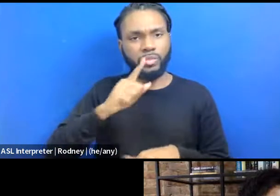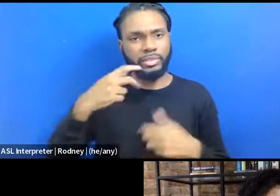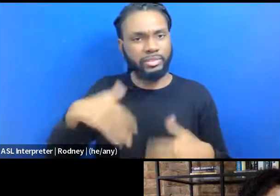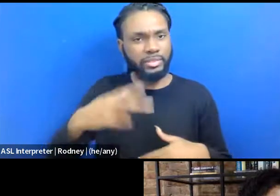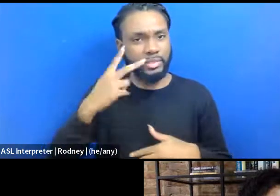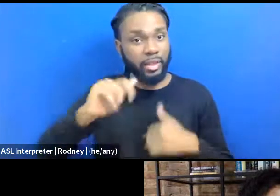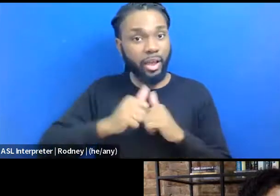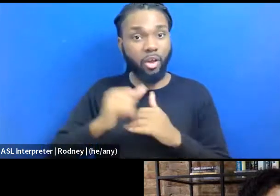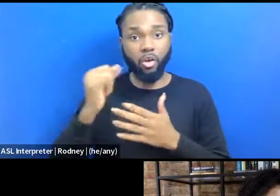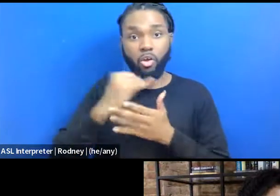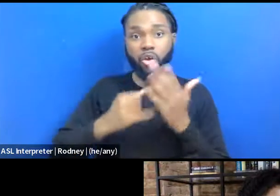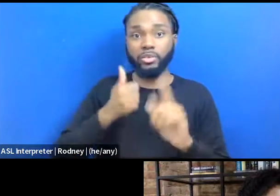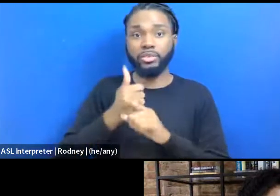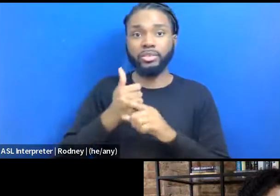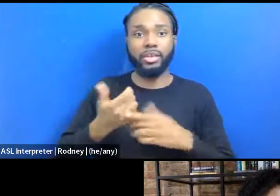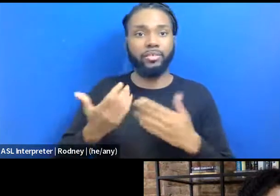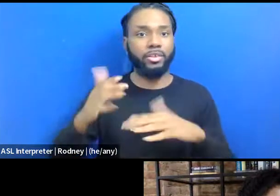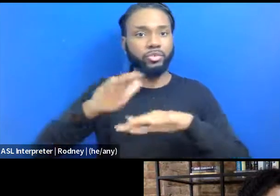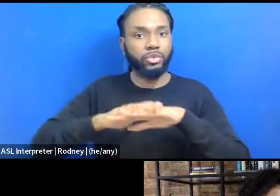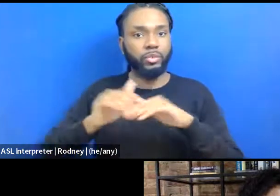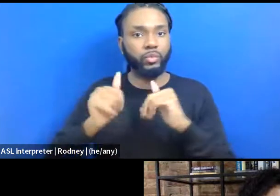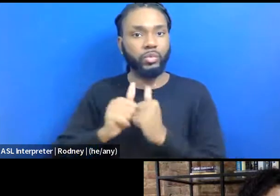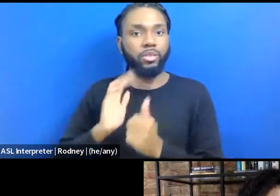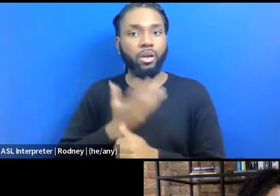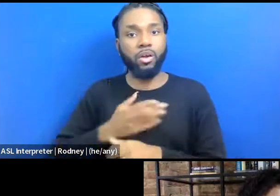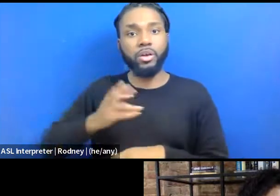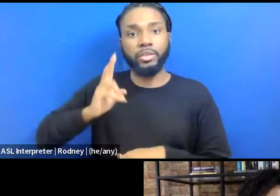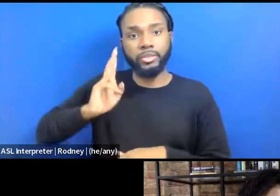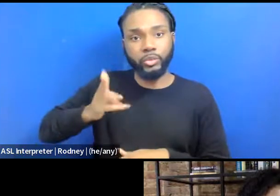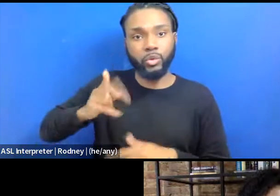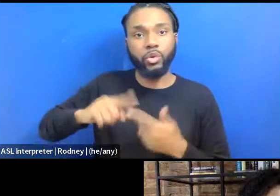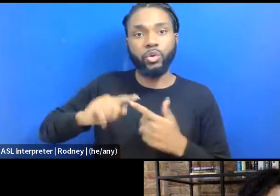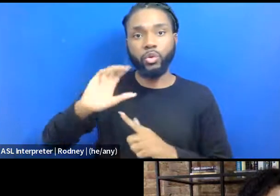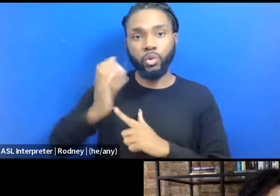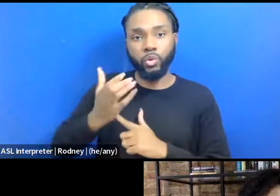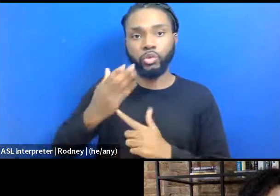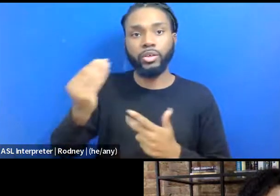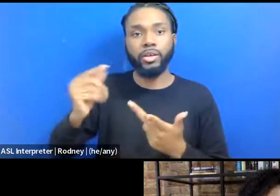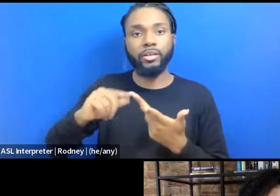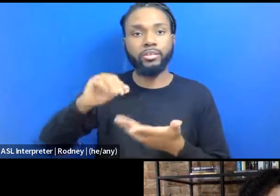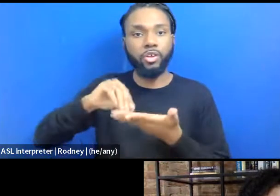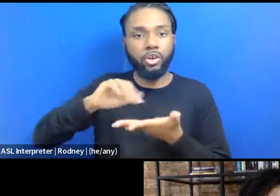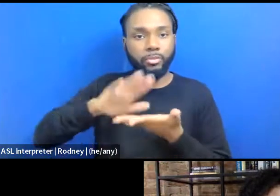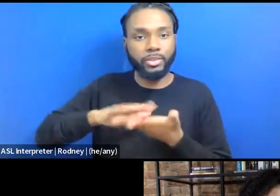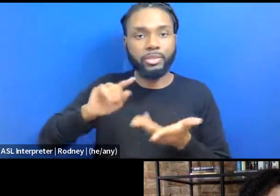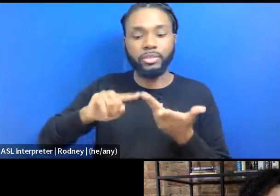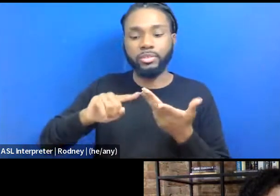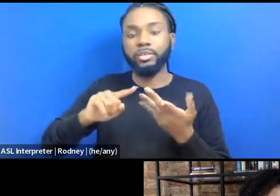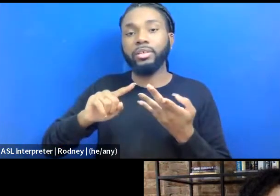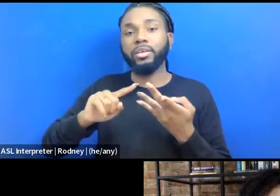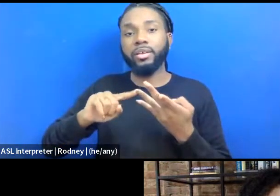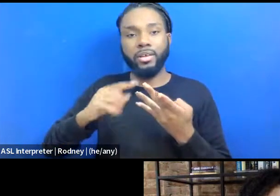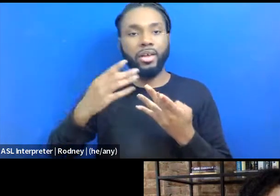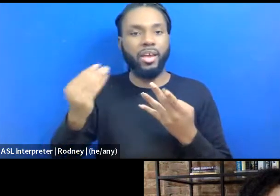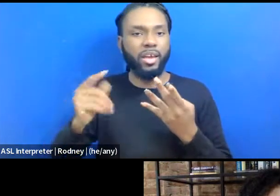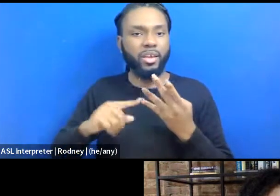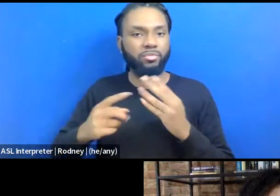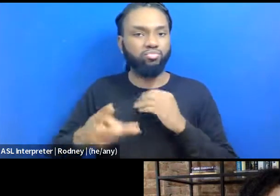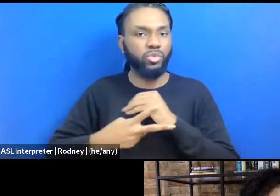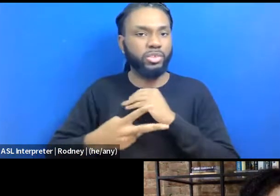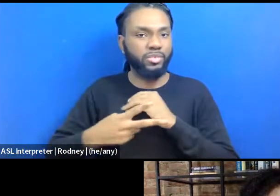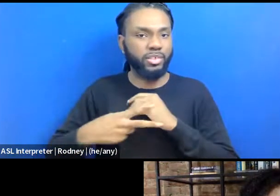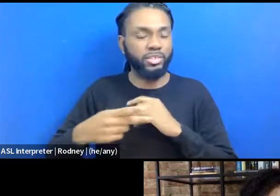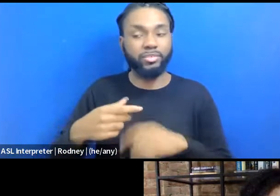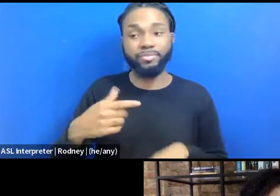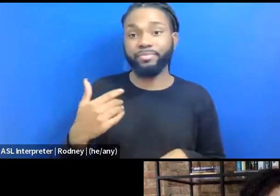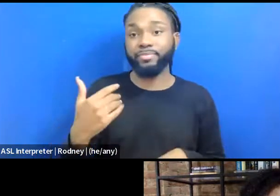intersects with our historical culture and the documentation and preservation of that. This past November,